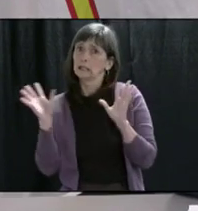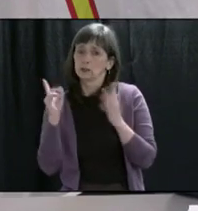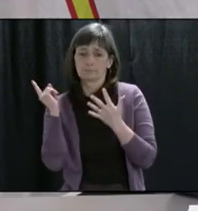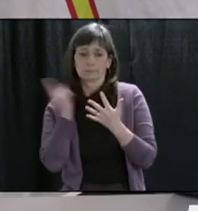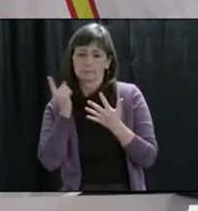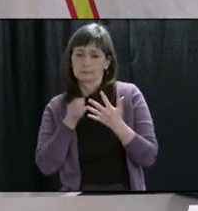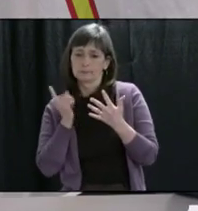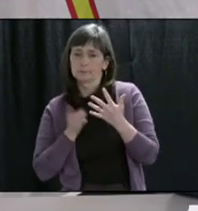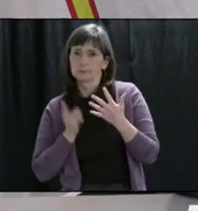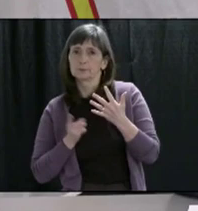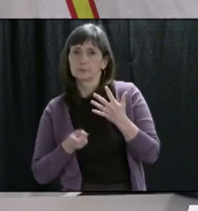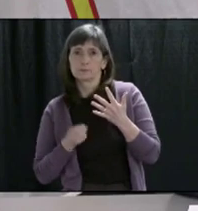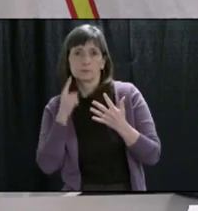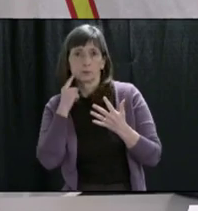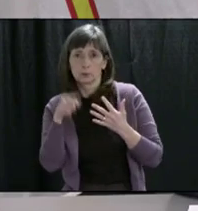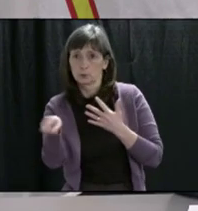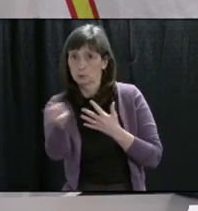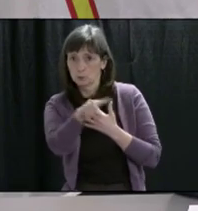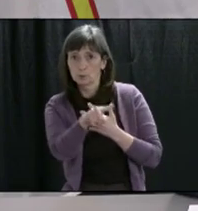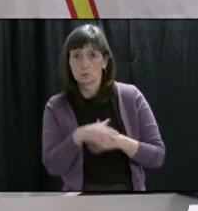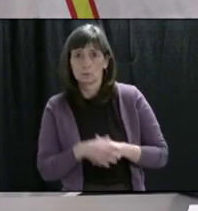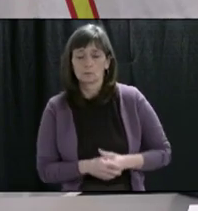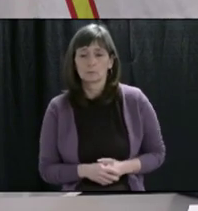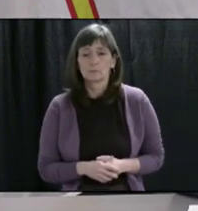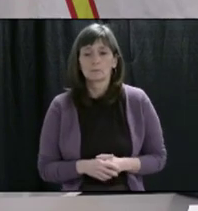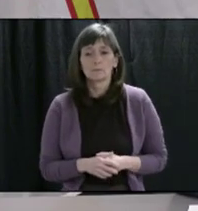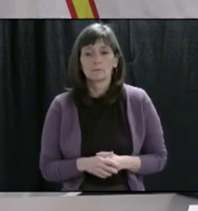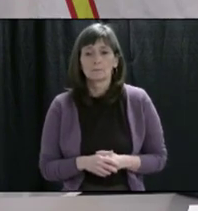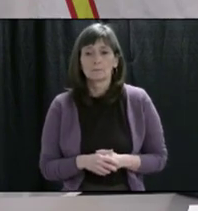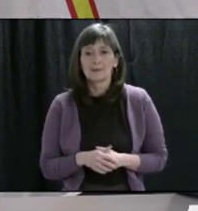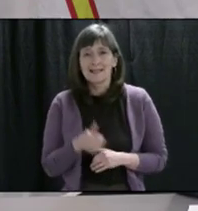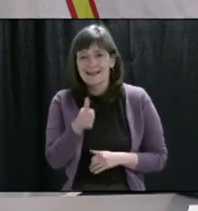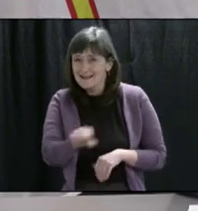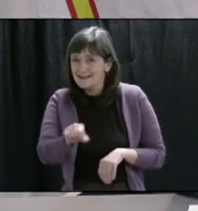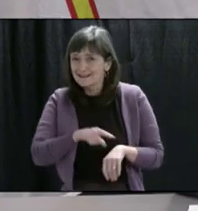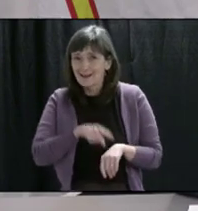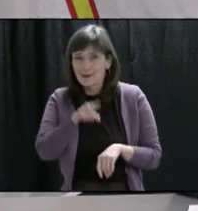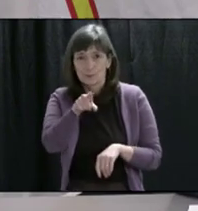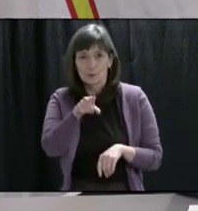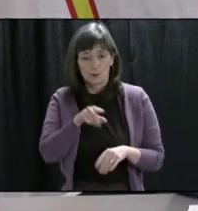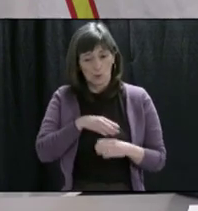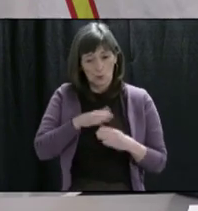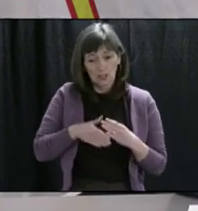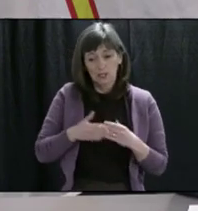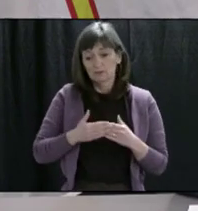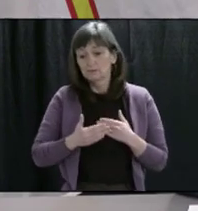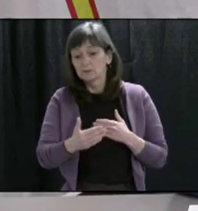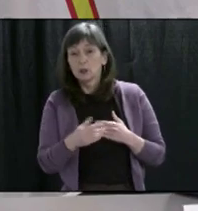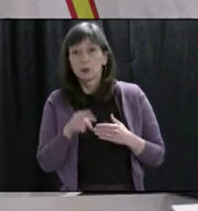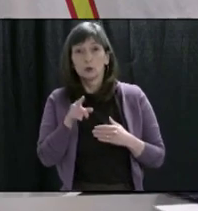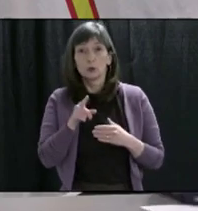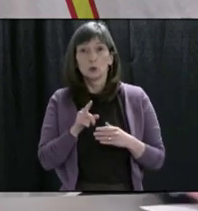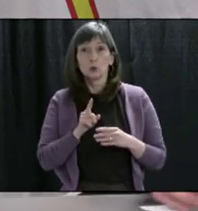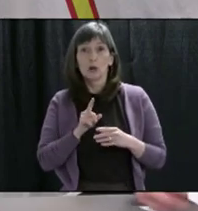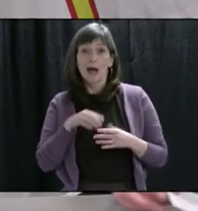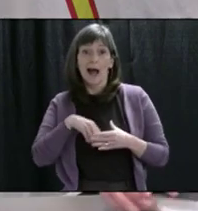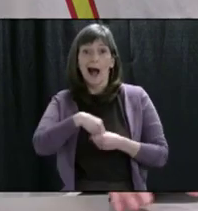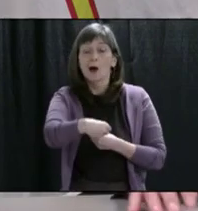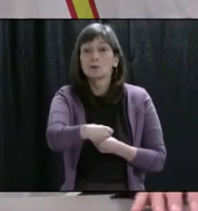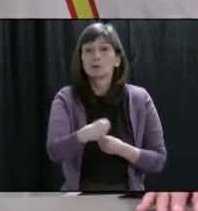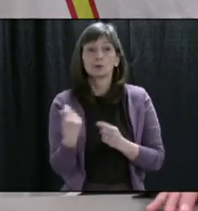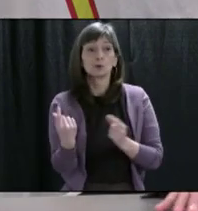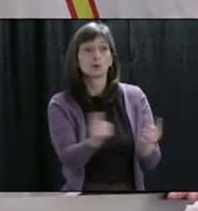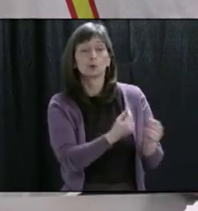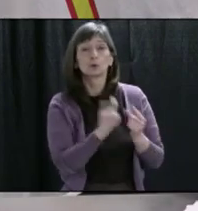Newfoundlanders and Labradorians that every single move you make this weekend and beyond will determine our future.